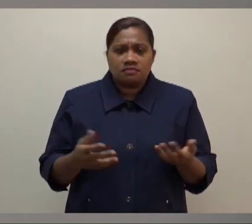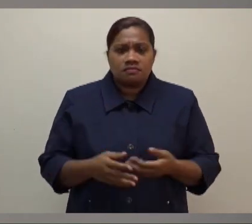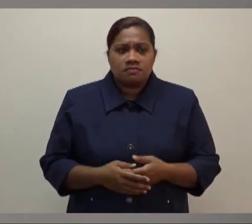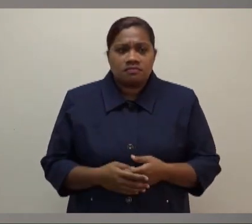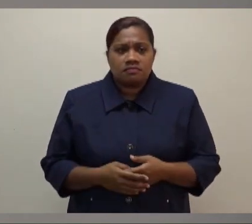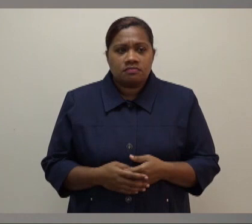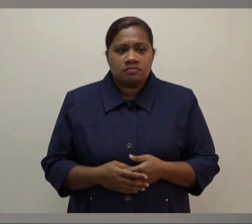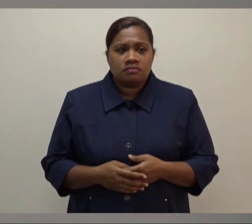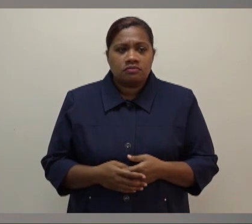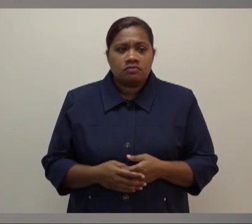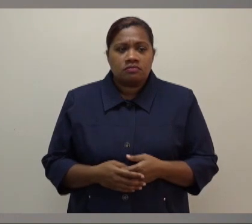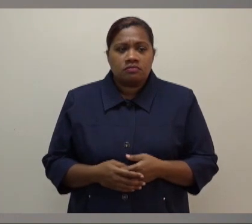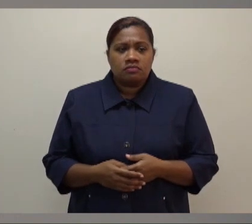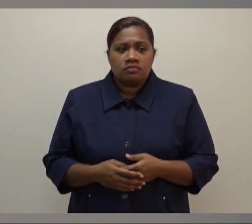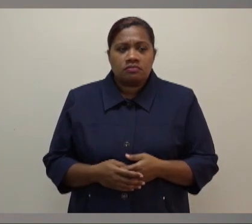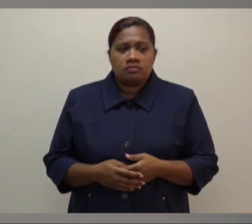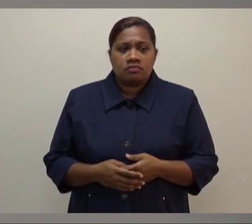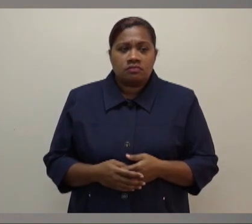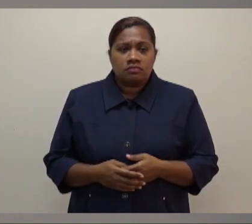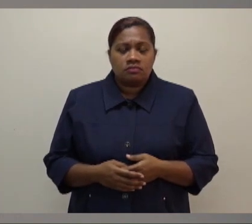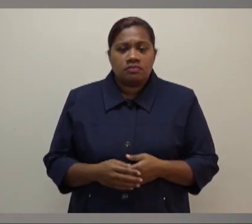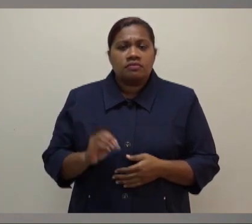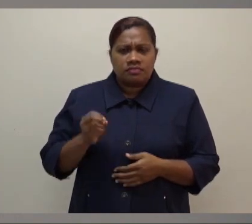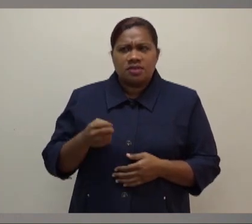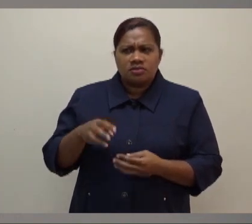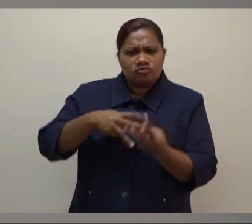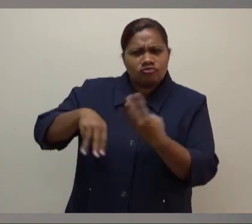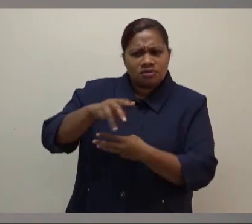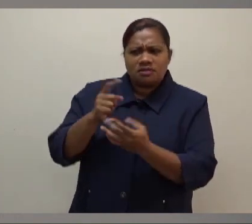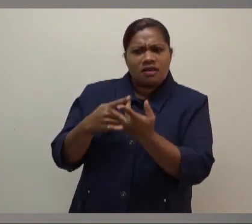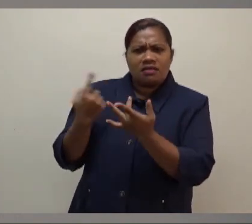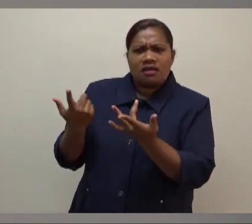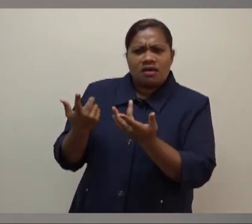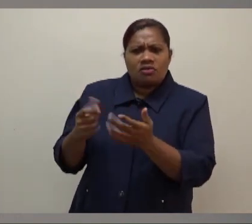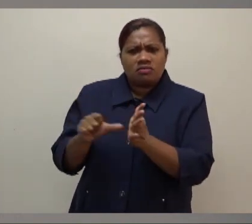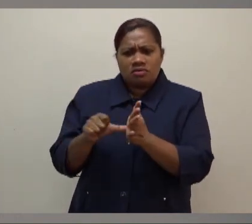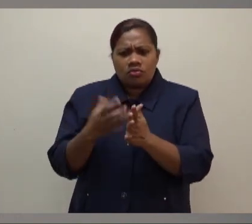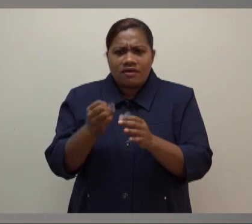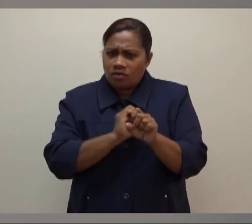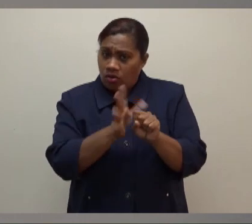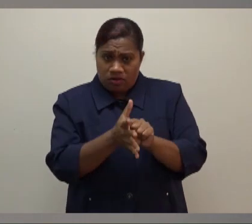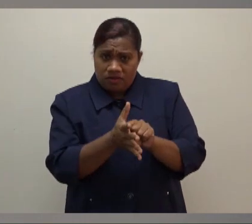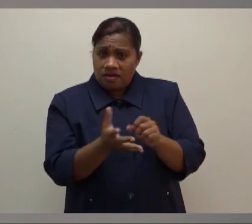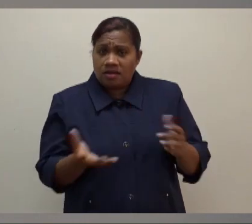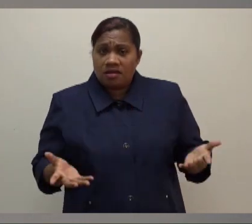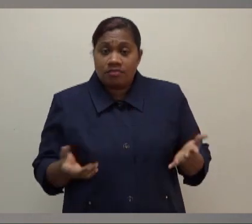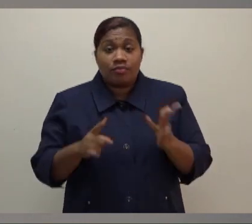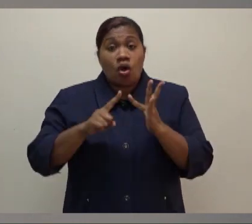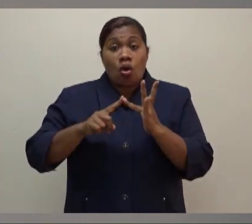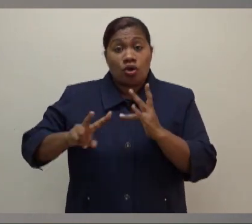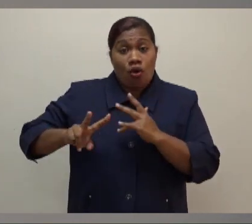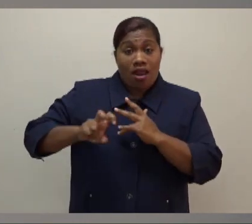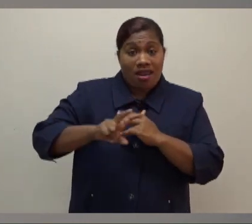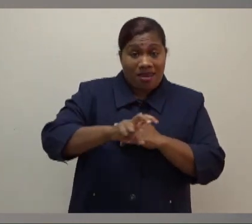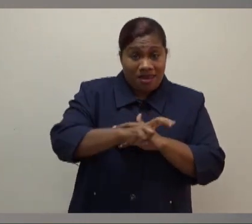We have COVID-19 as well. Yeah, but it was tougher too. We have COVID but the Omicron variant as you know